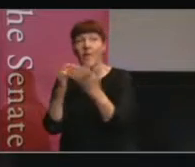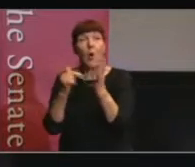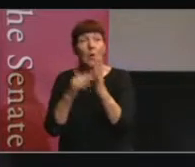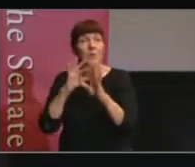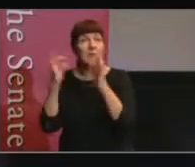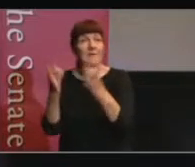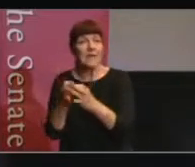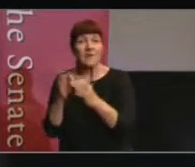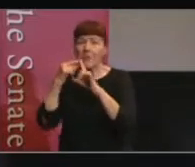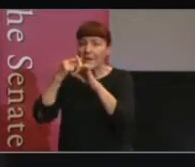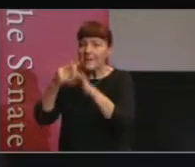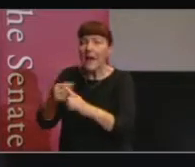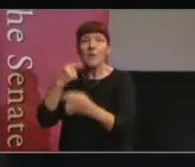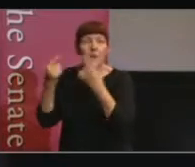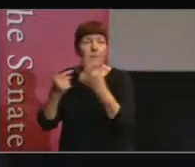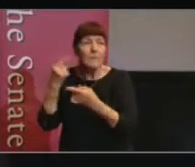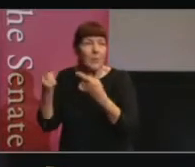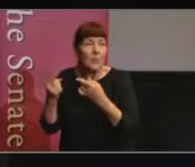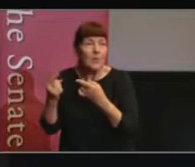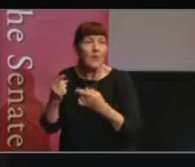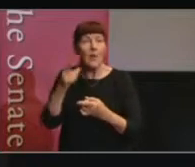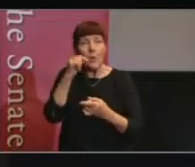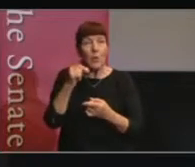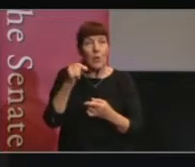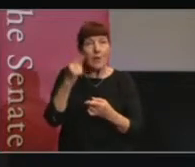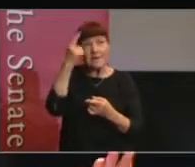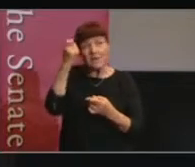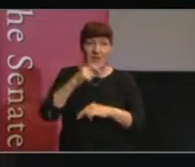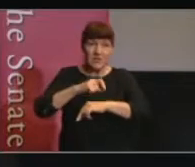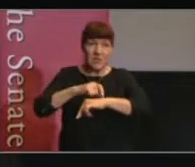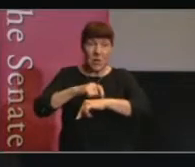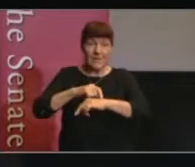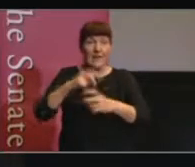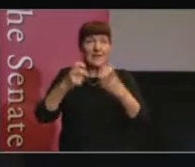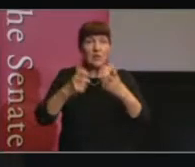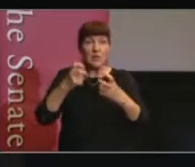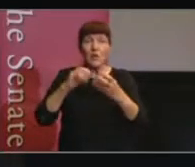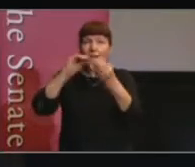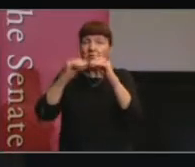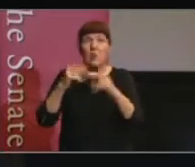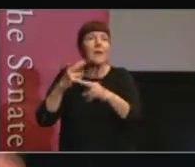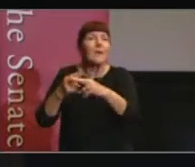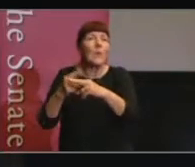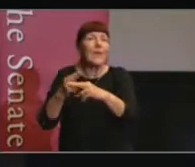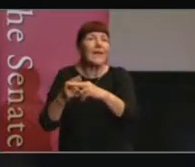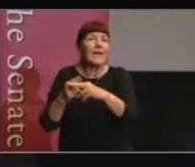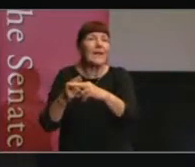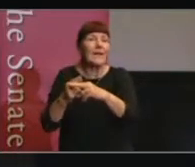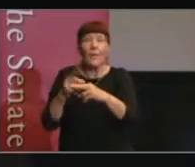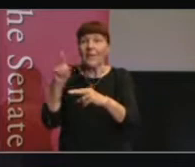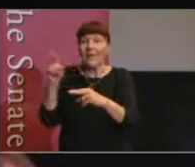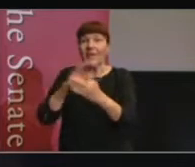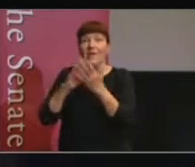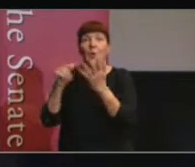can target your input. You can also address timing issues because you can sort it out really quickly with a host